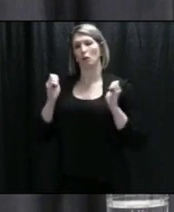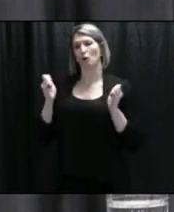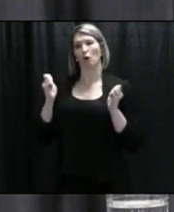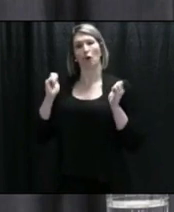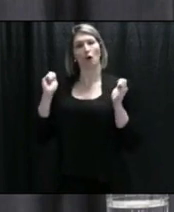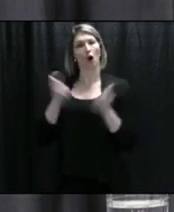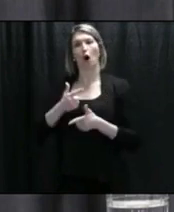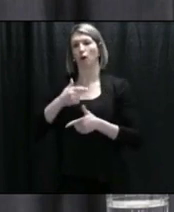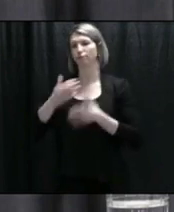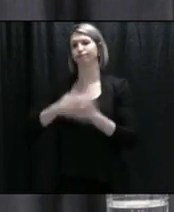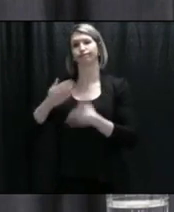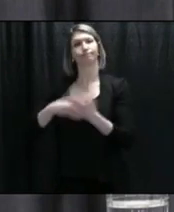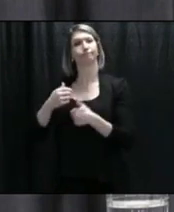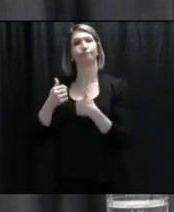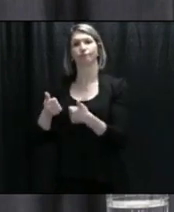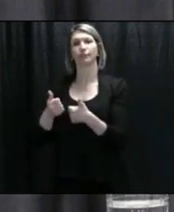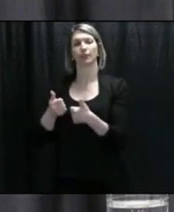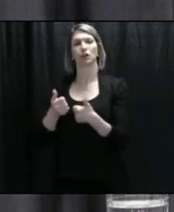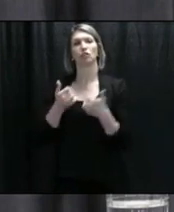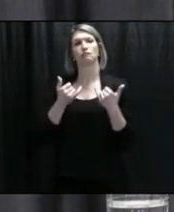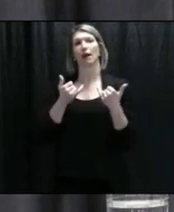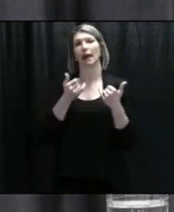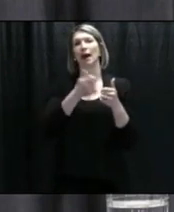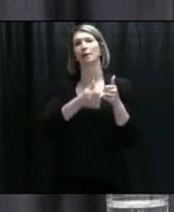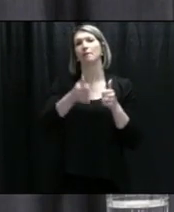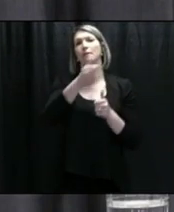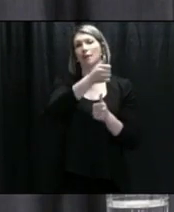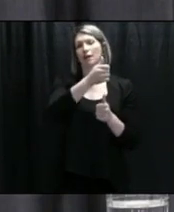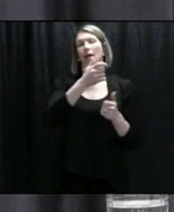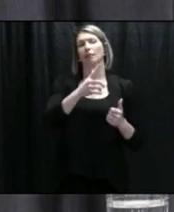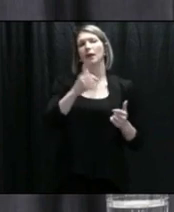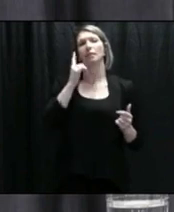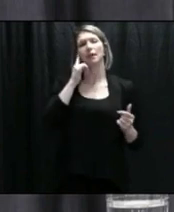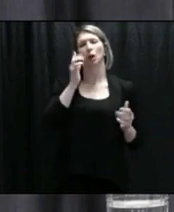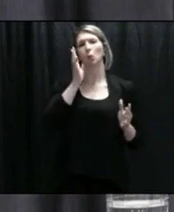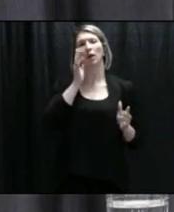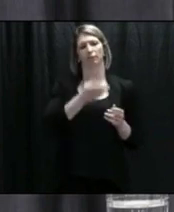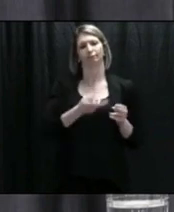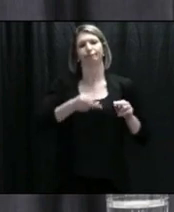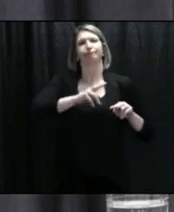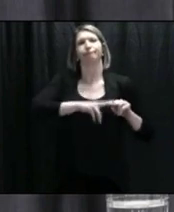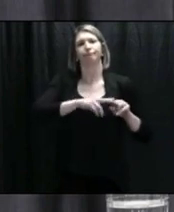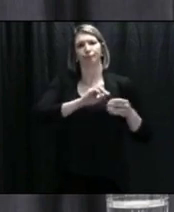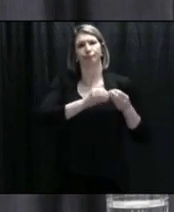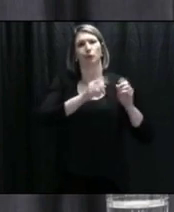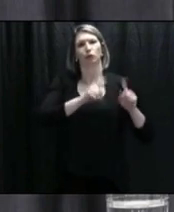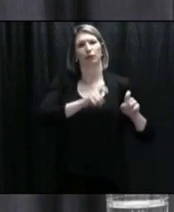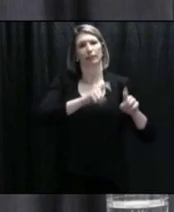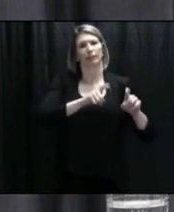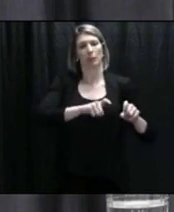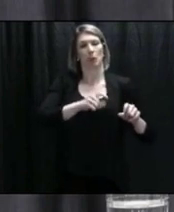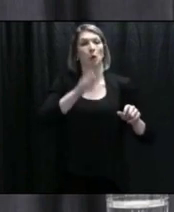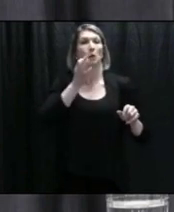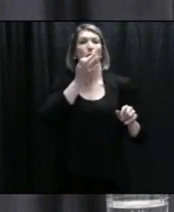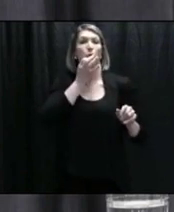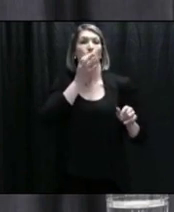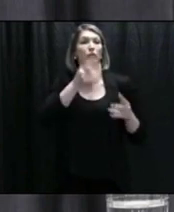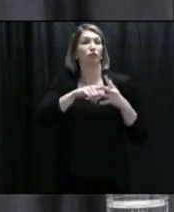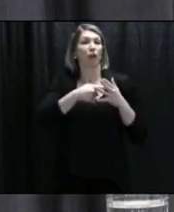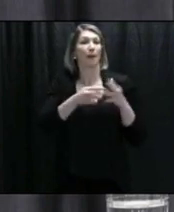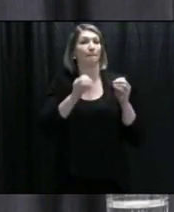further increasing their testing capacity. And those changes could be in place as early as the end of this week.